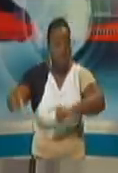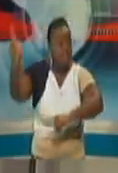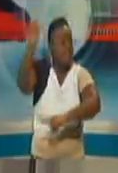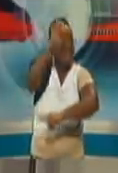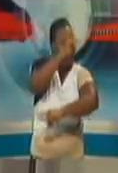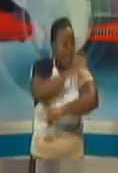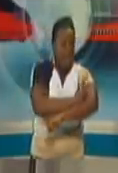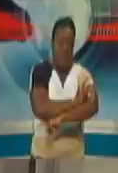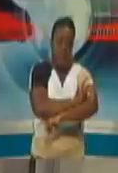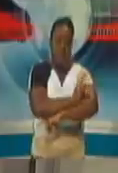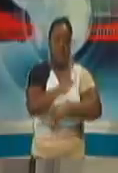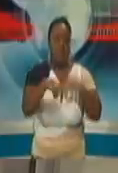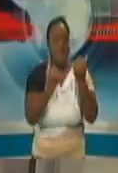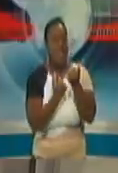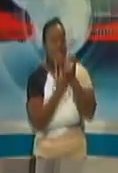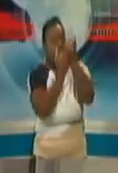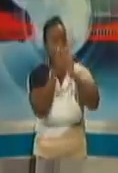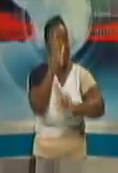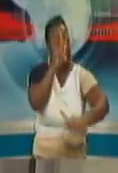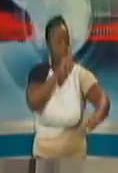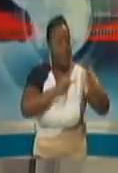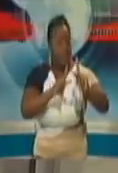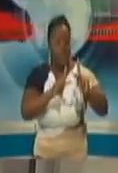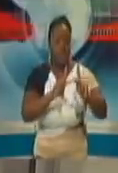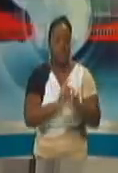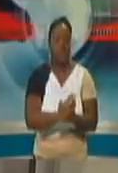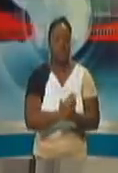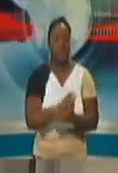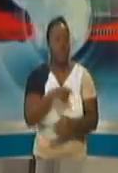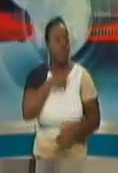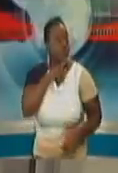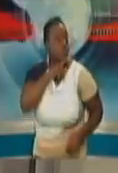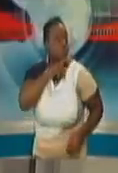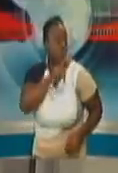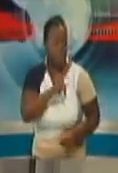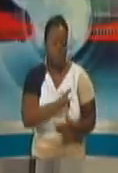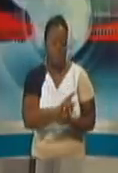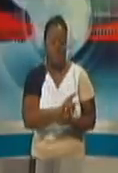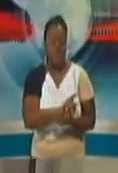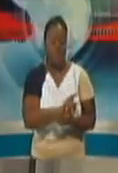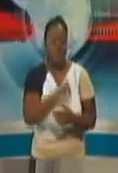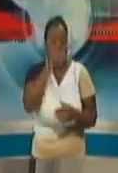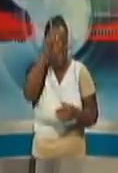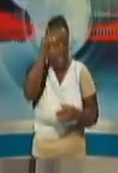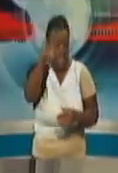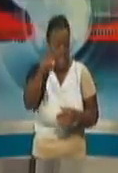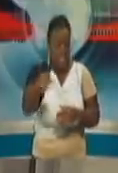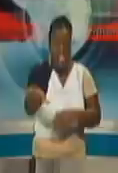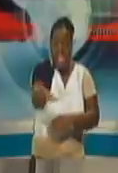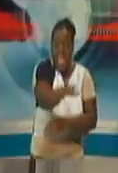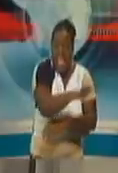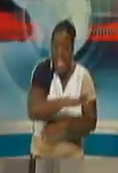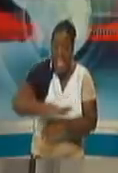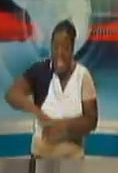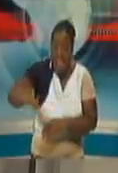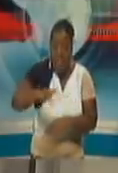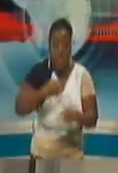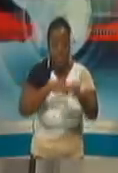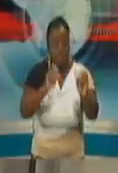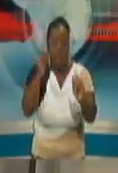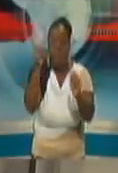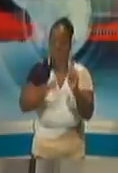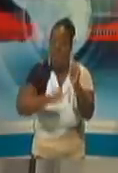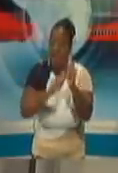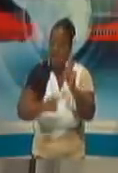assisting people. So I give you the assurance that my particular office is up and running every